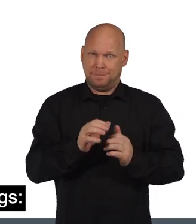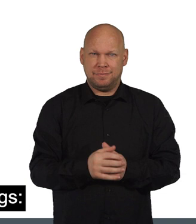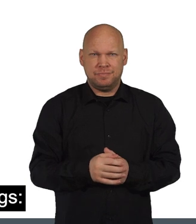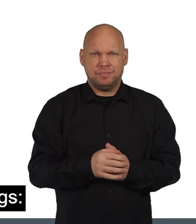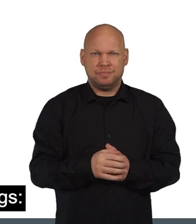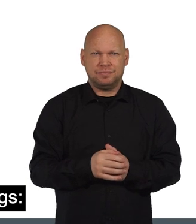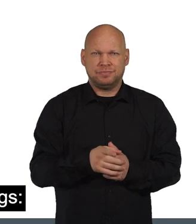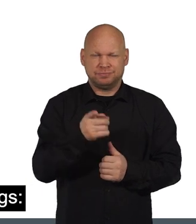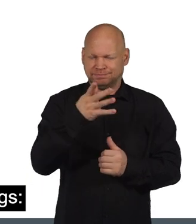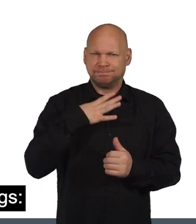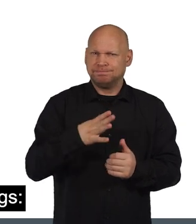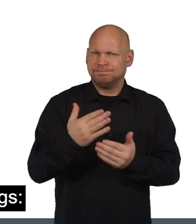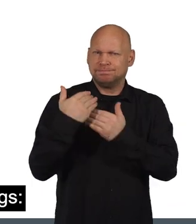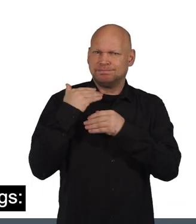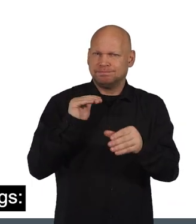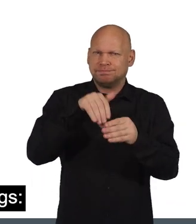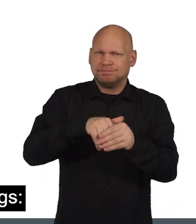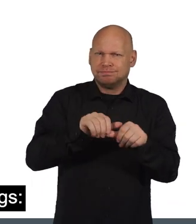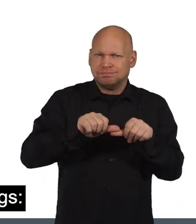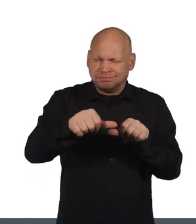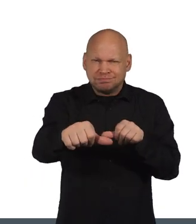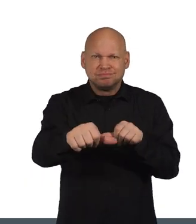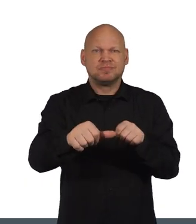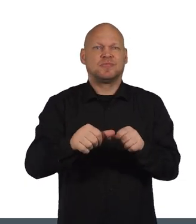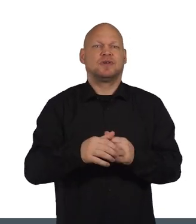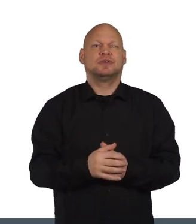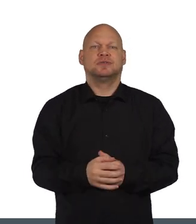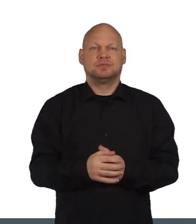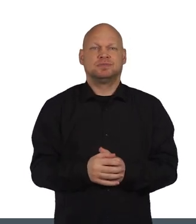To take part, you'll need the following three things.